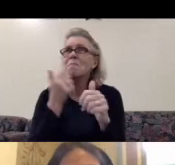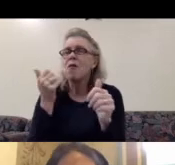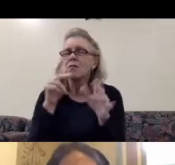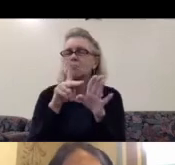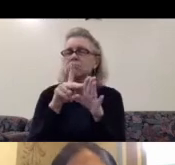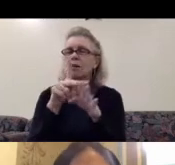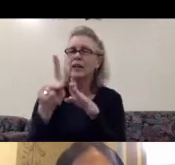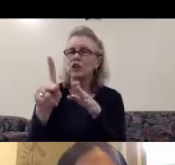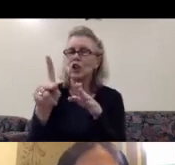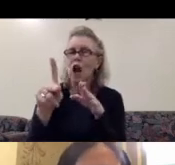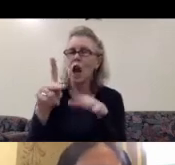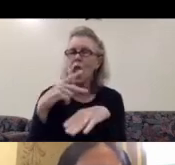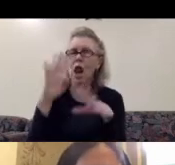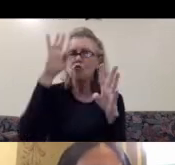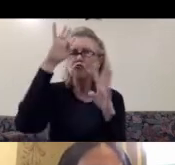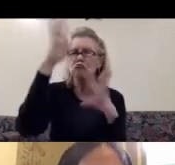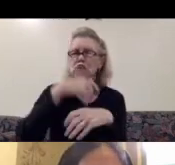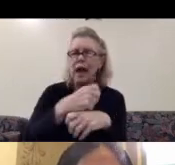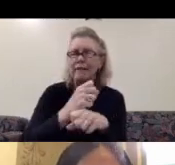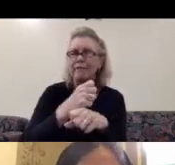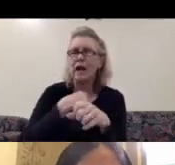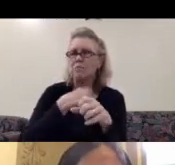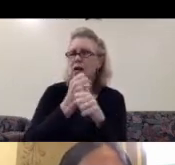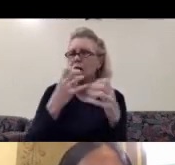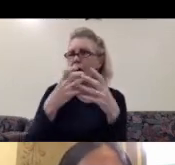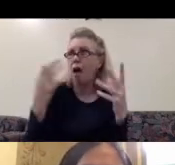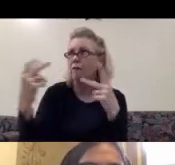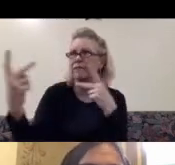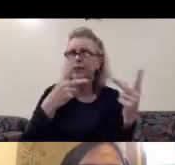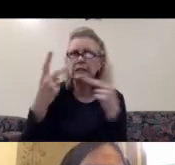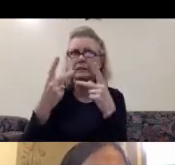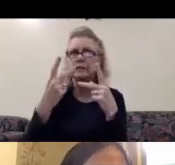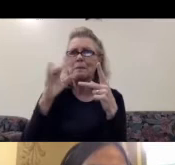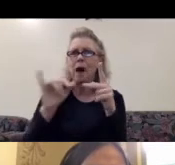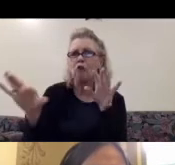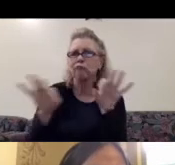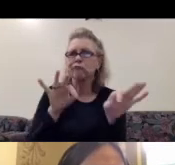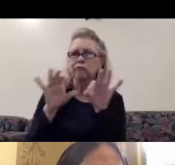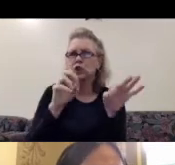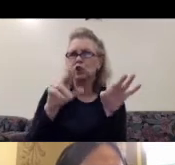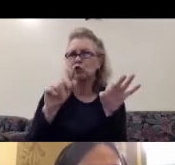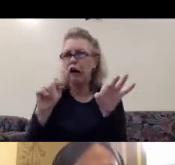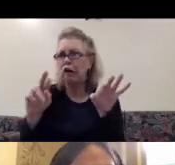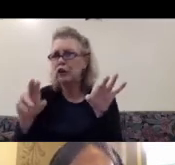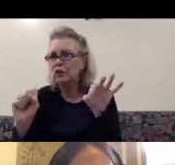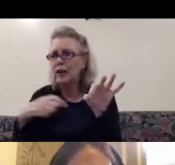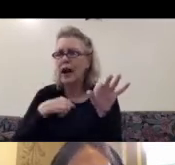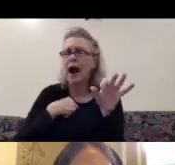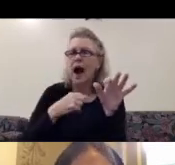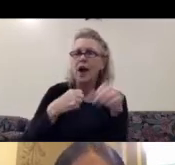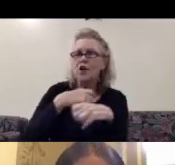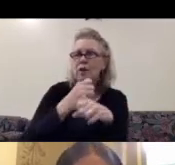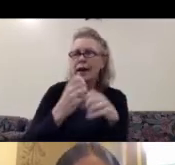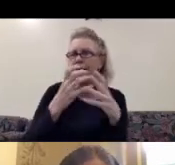professional created in terms of I receive a lot of visits of curators. I create amazing relationship and friendship